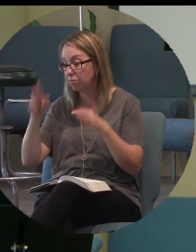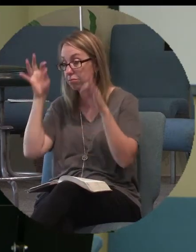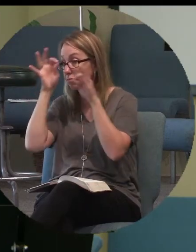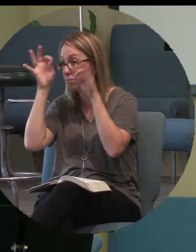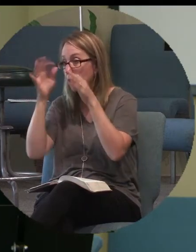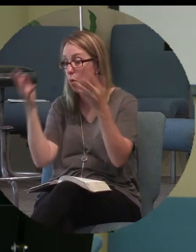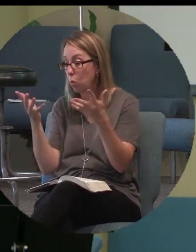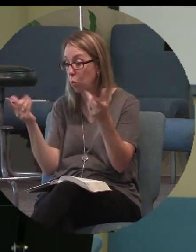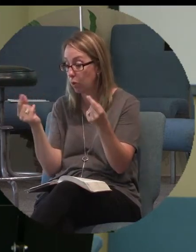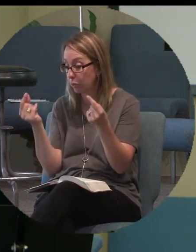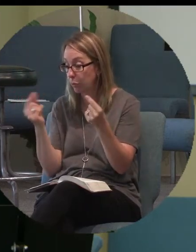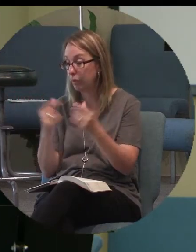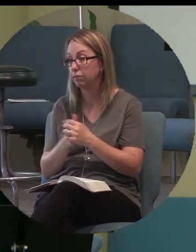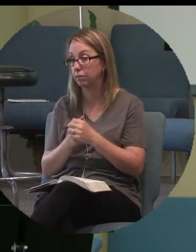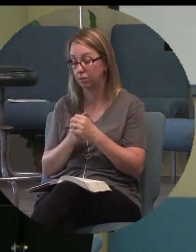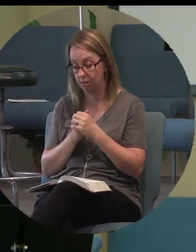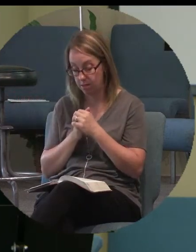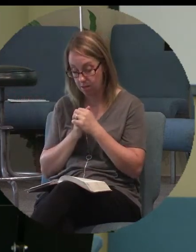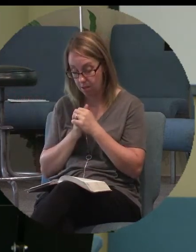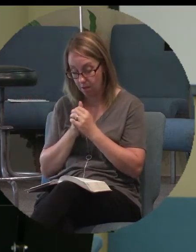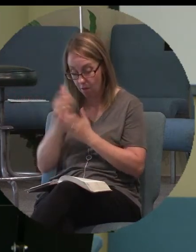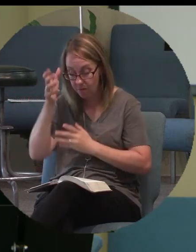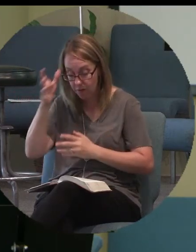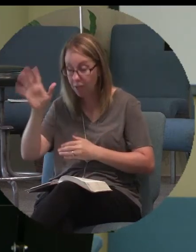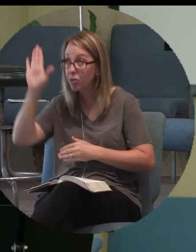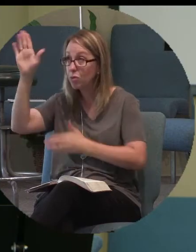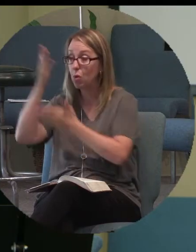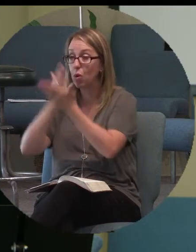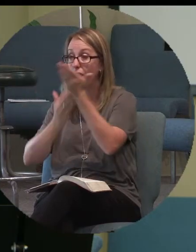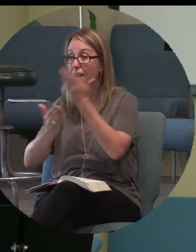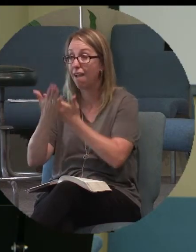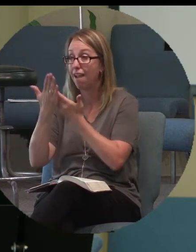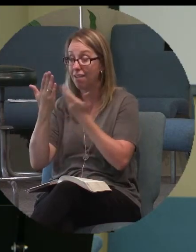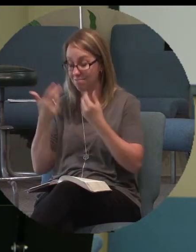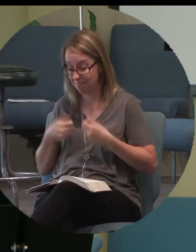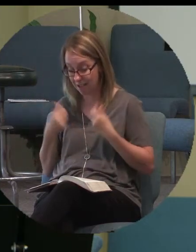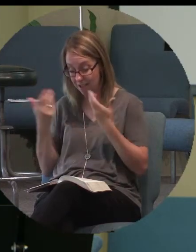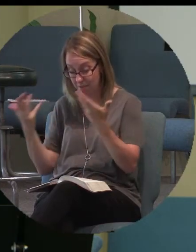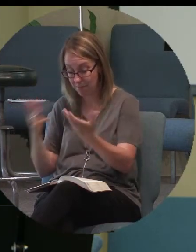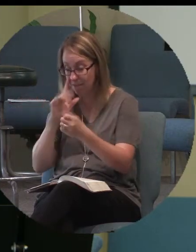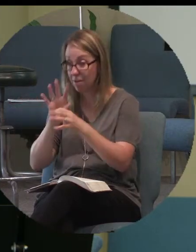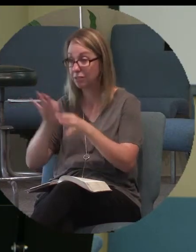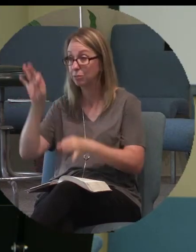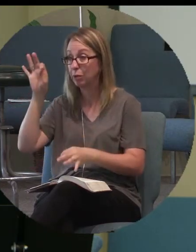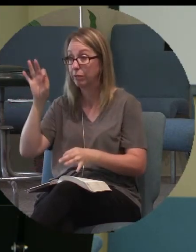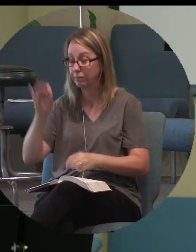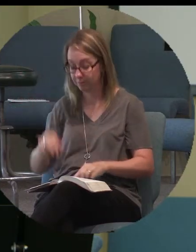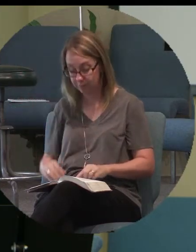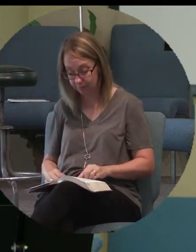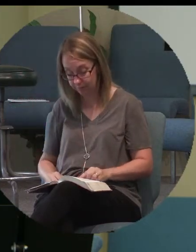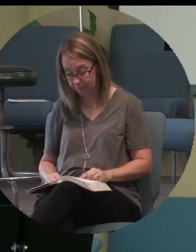what they're doing. Father, into your hands I commit my spirit.